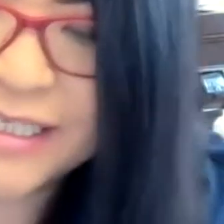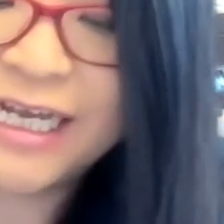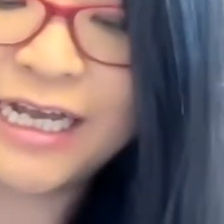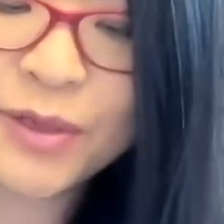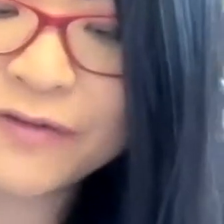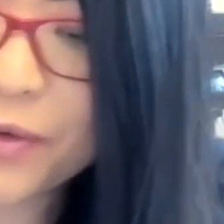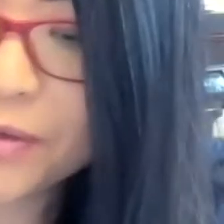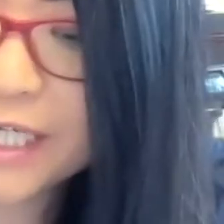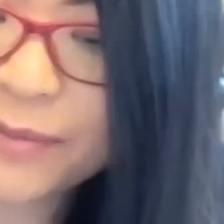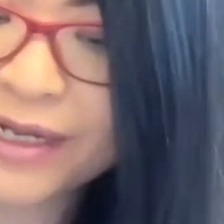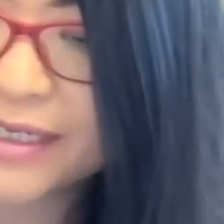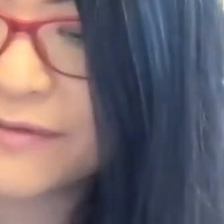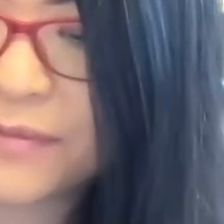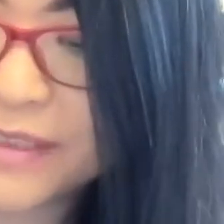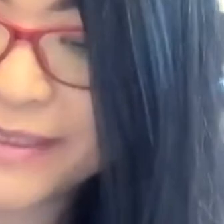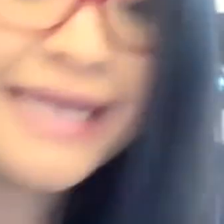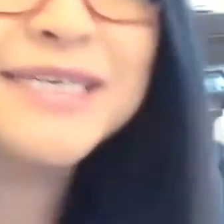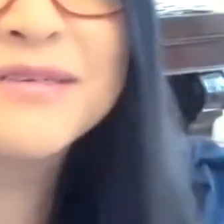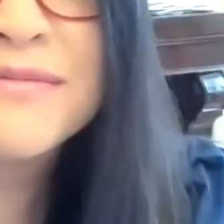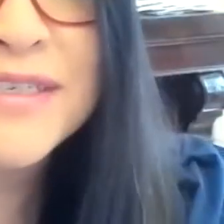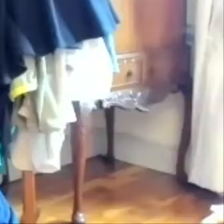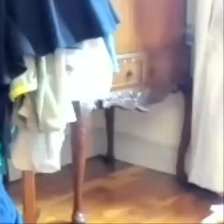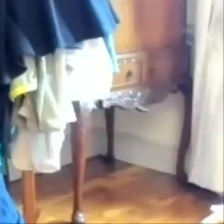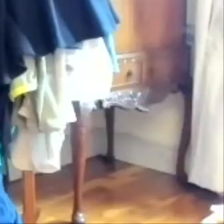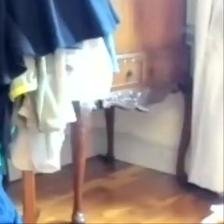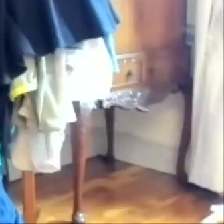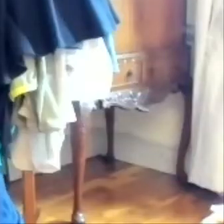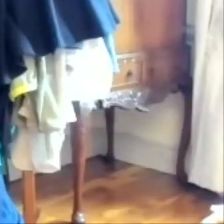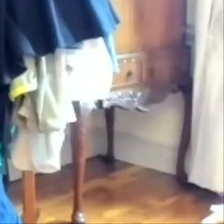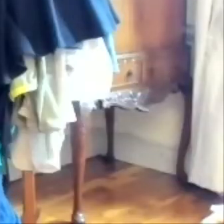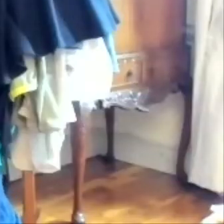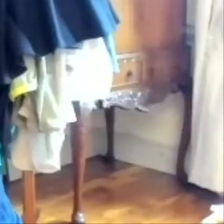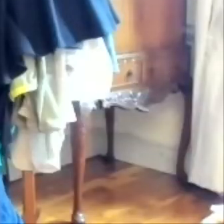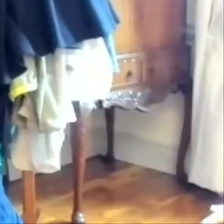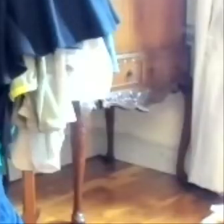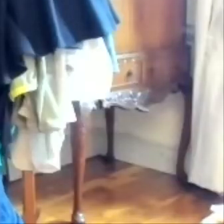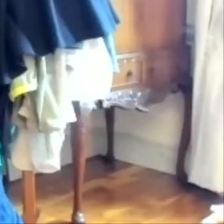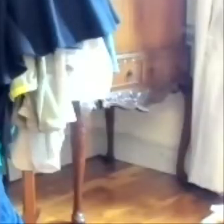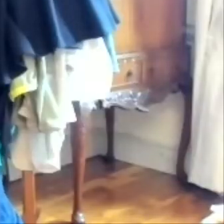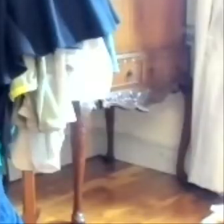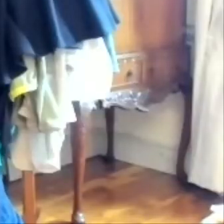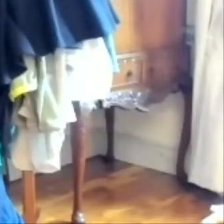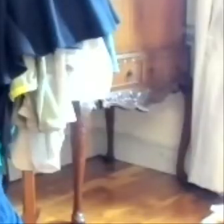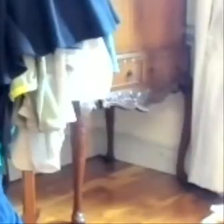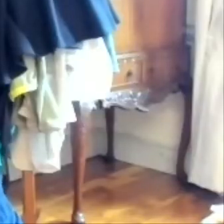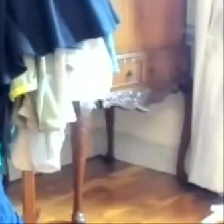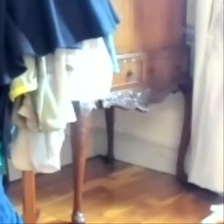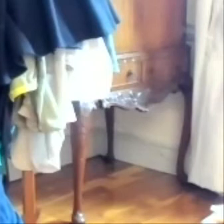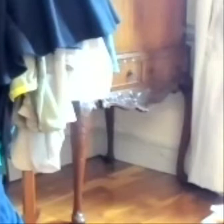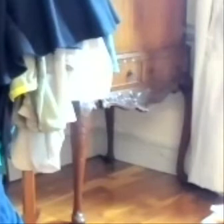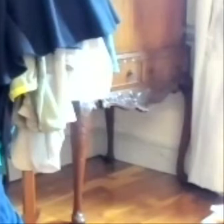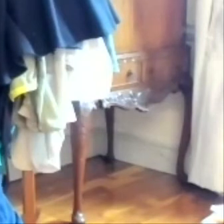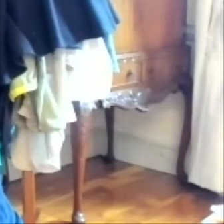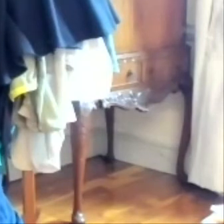is 12 year old Jake Branigan from Dublin H Jake you've been described as being a pillar of strength